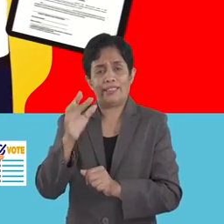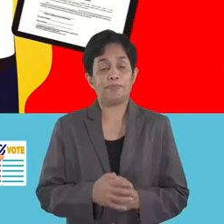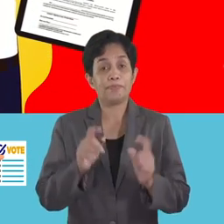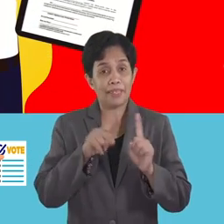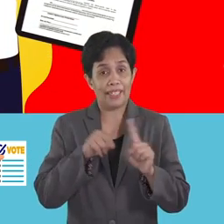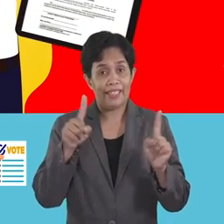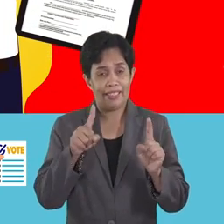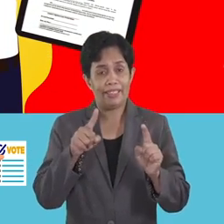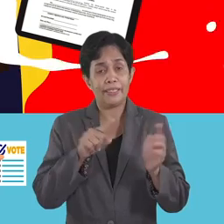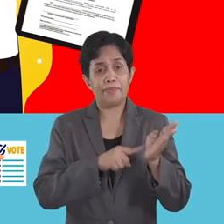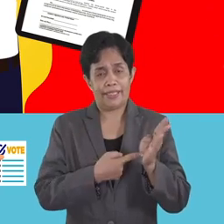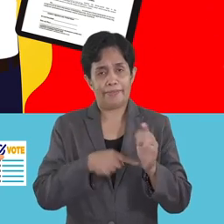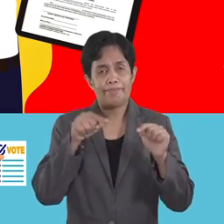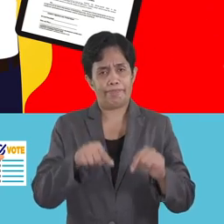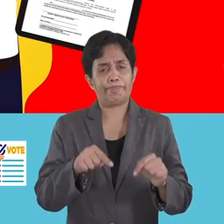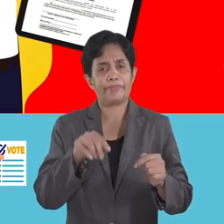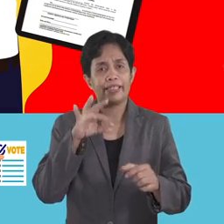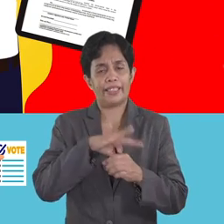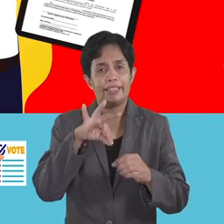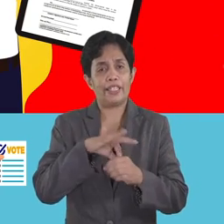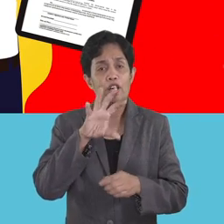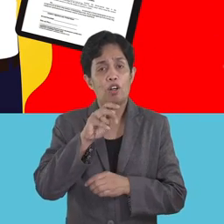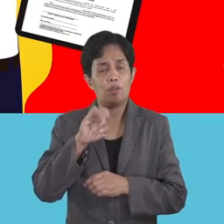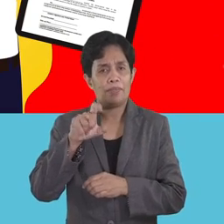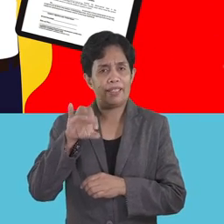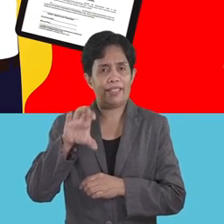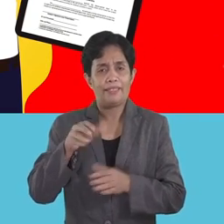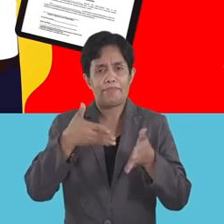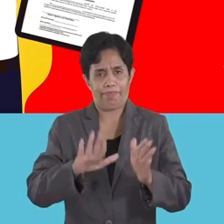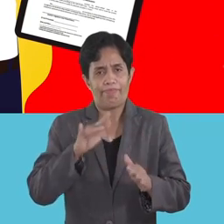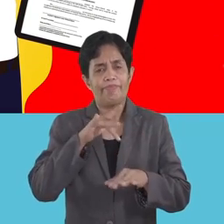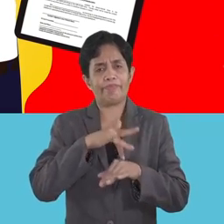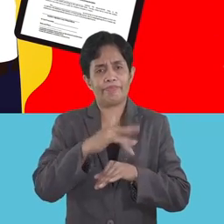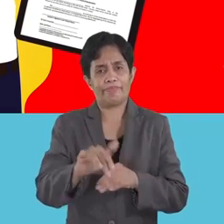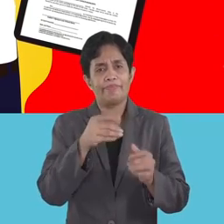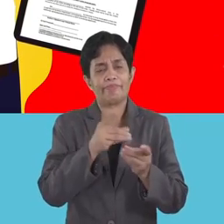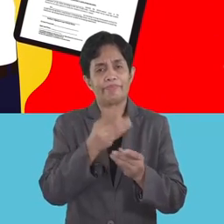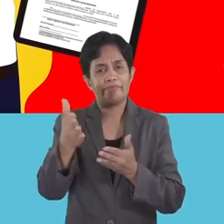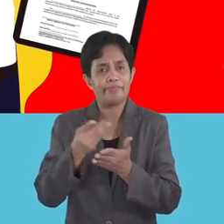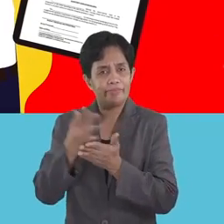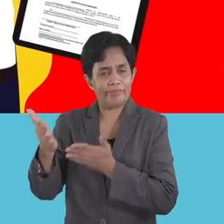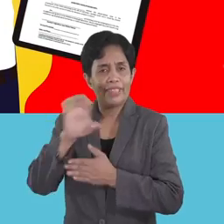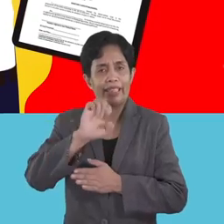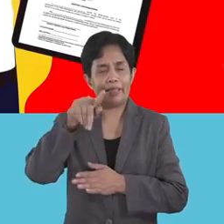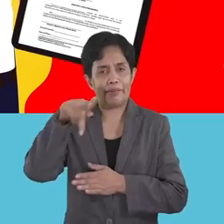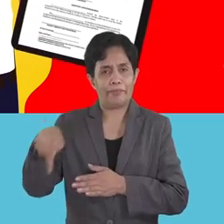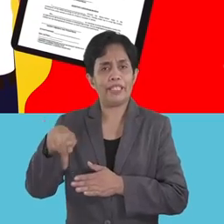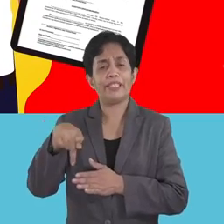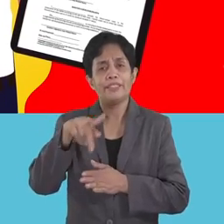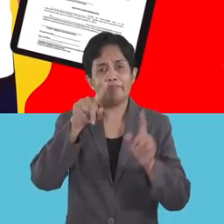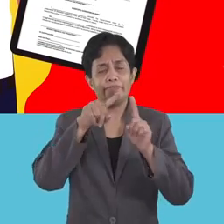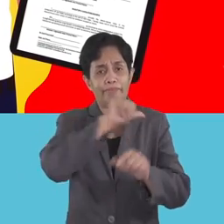However, beginning with this election, COMELEC has allowed the early distribution of EAPP authorization forms,